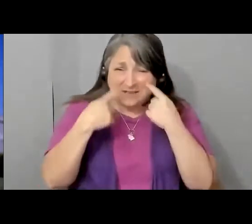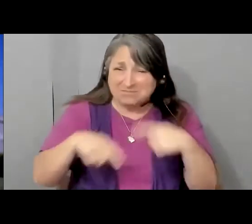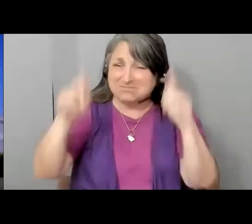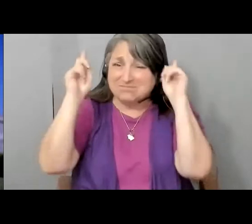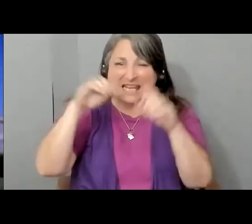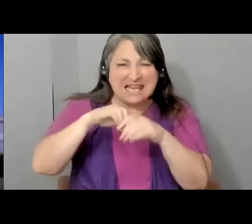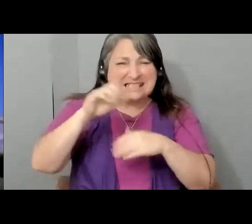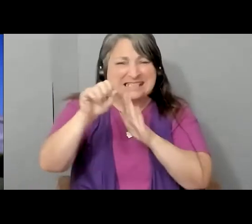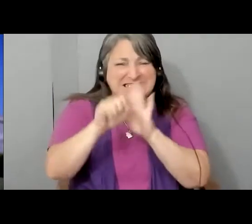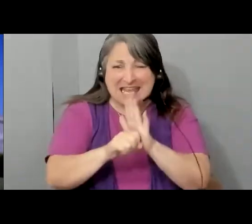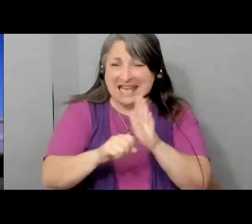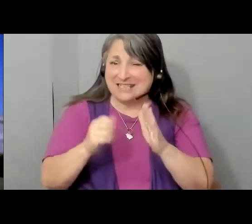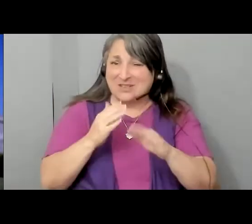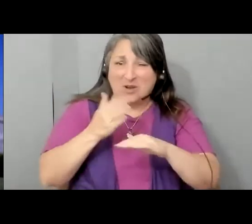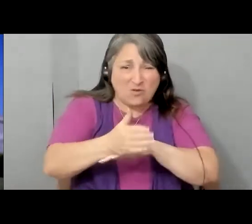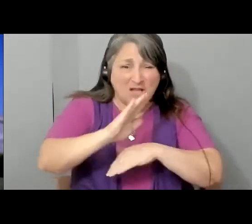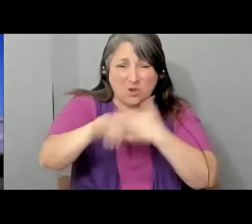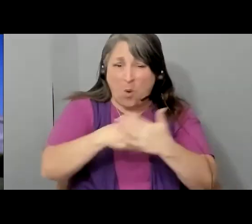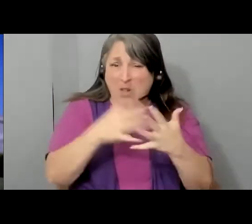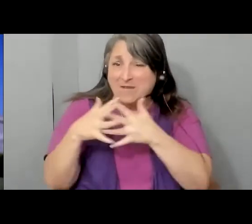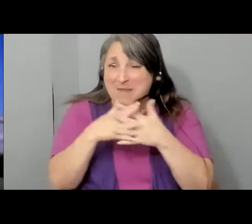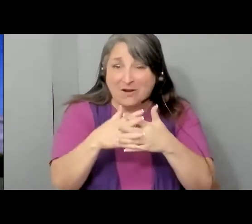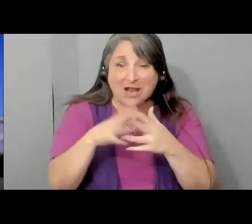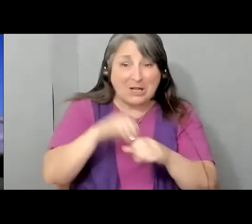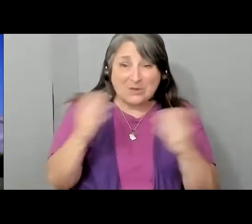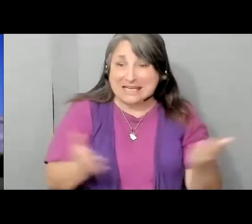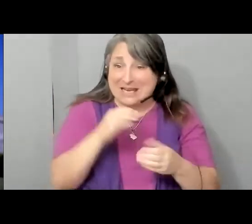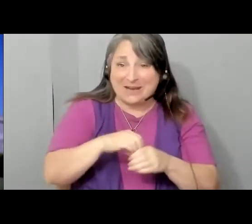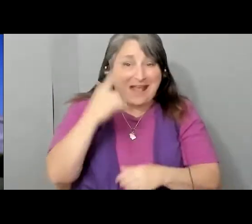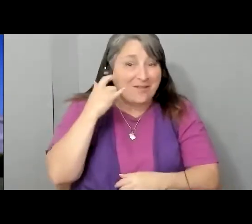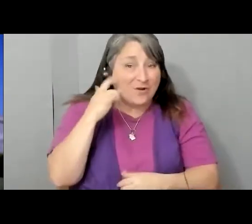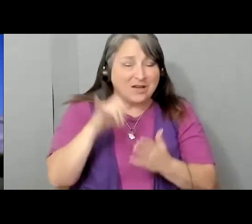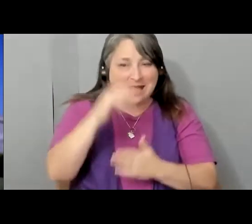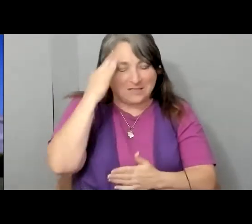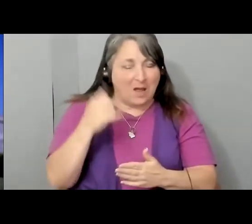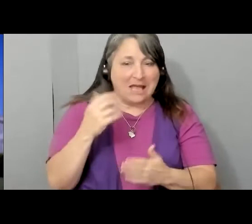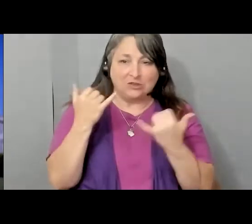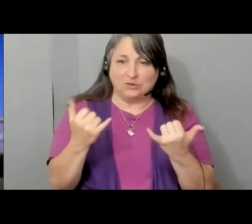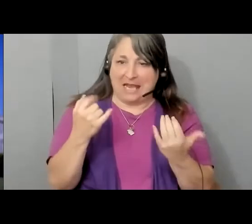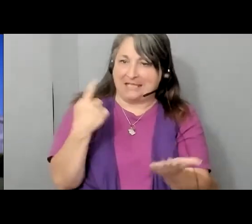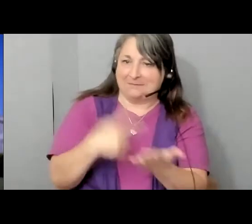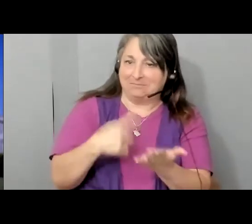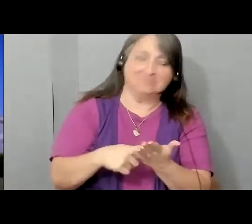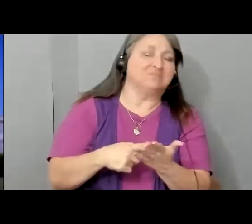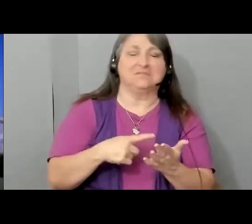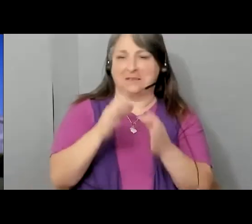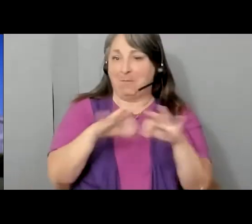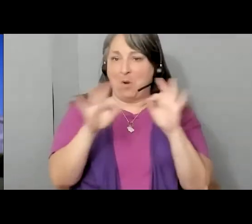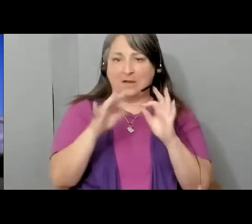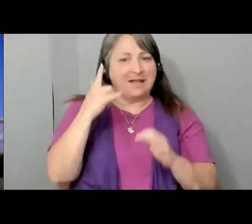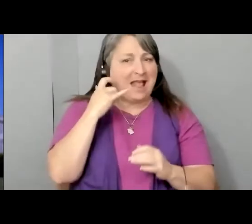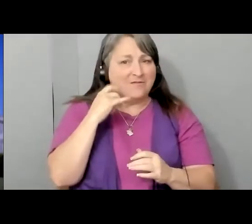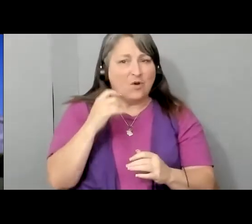seen working states across the country, including right here in California. That's why today's conversation is so important.